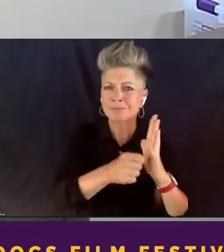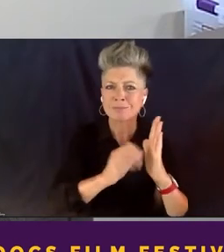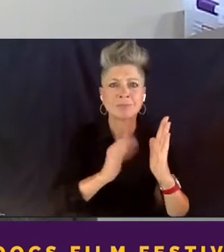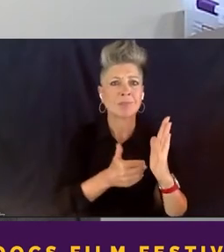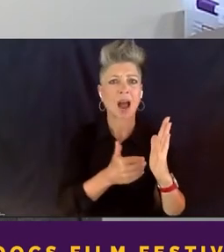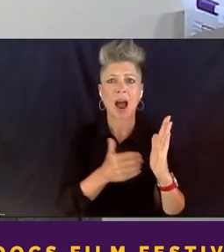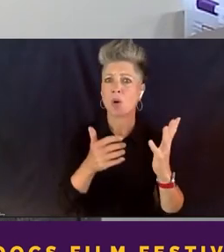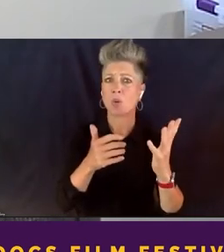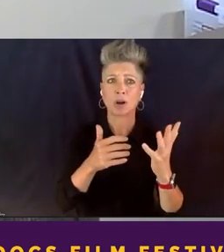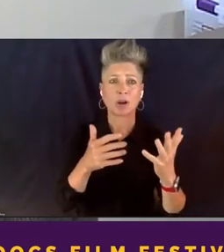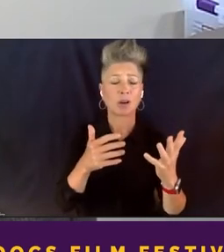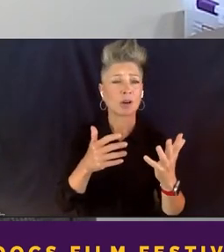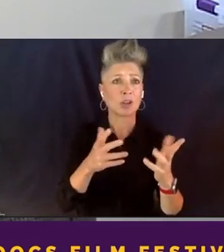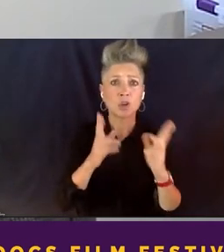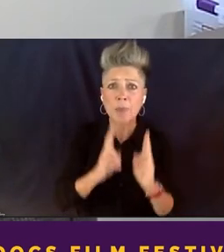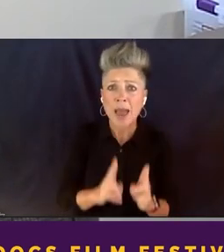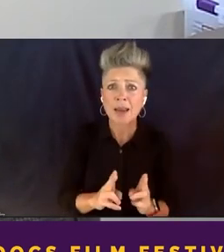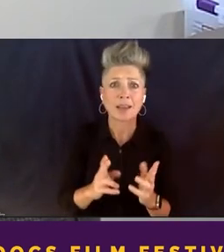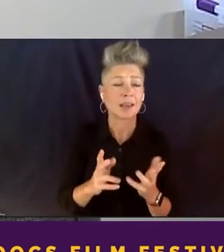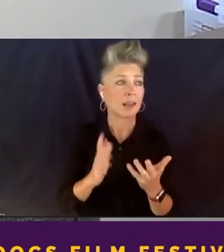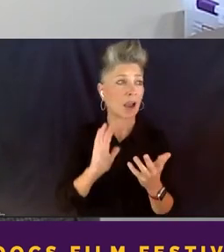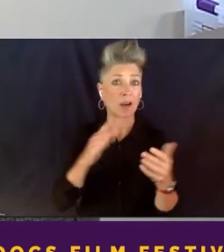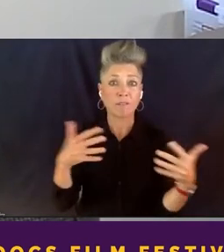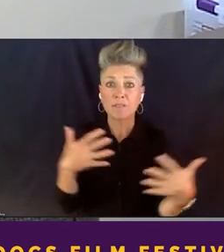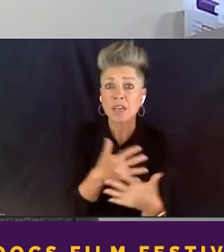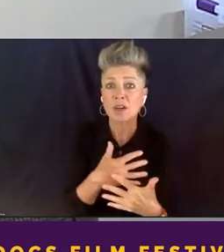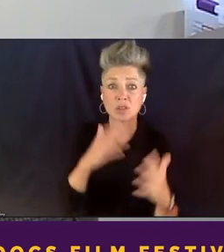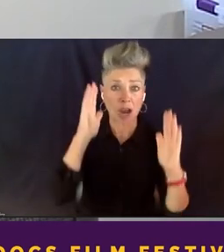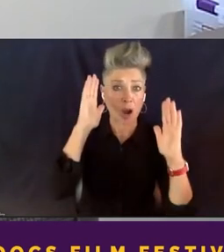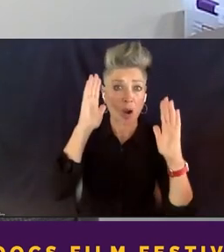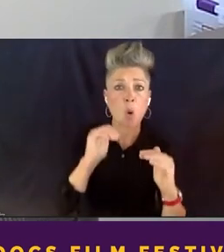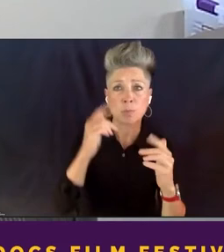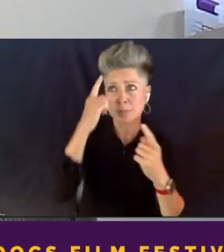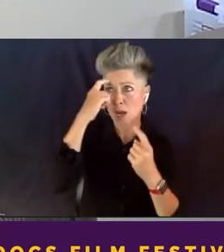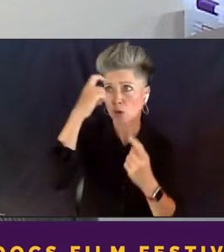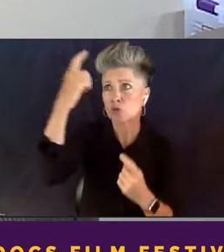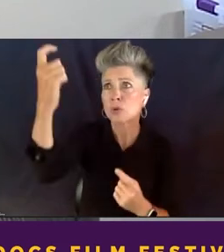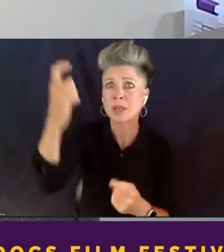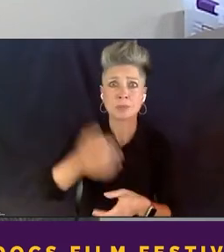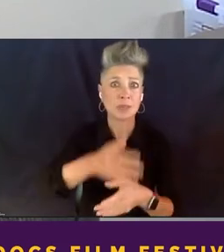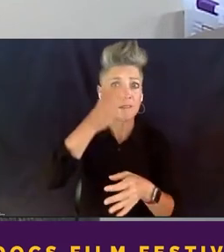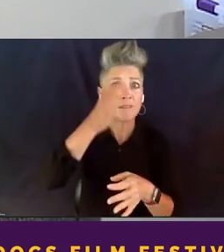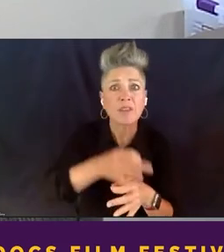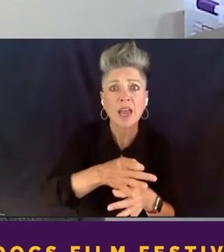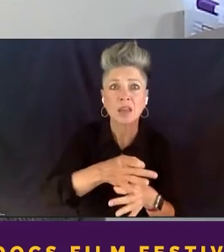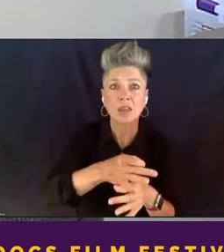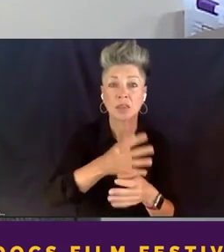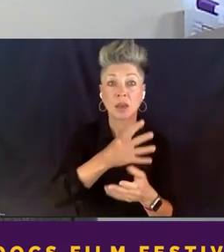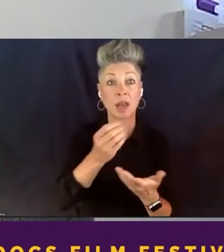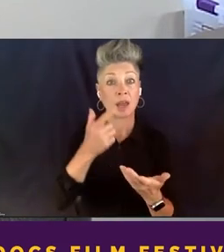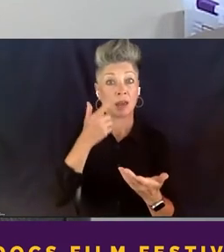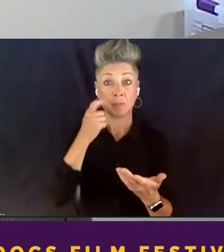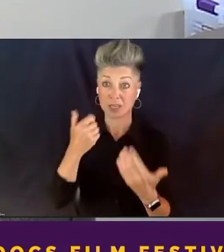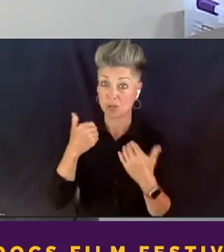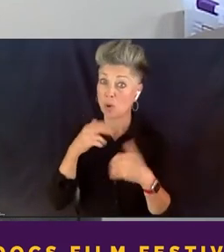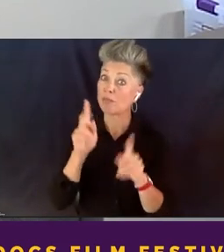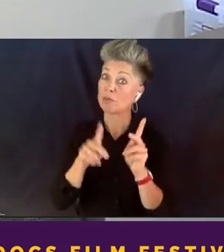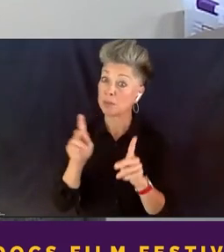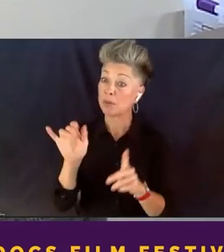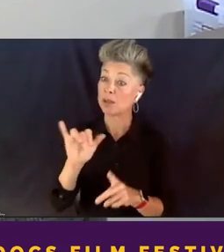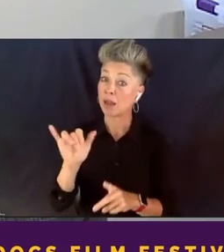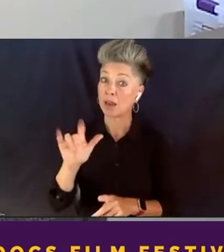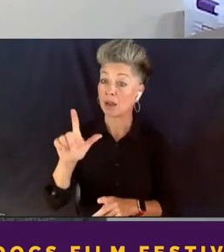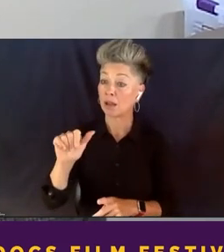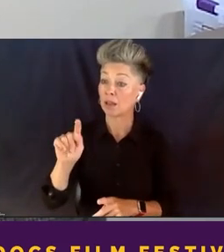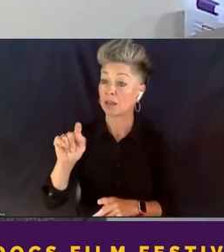deepest dreams, and our faith. And because you have people courageous as Latonya,